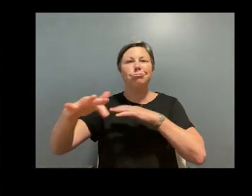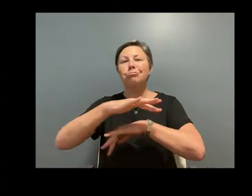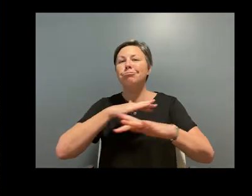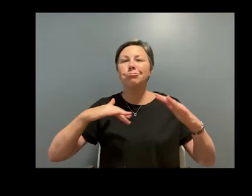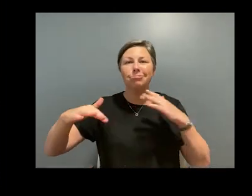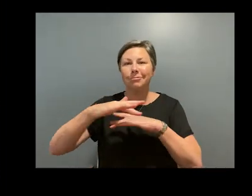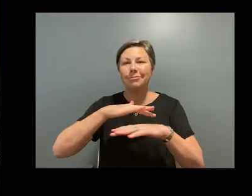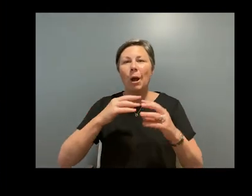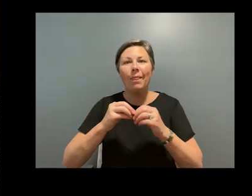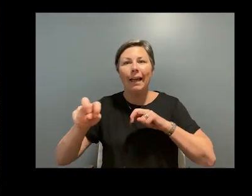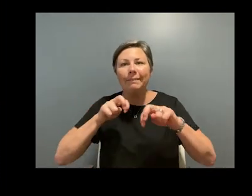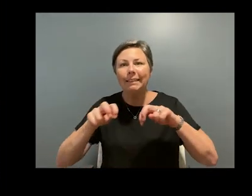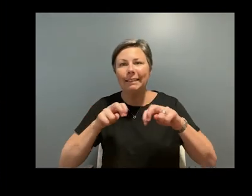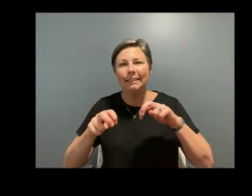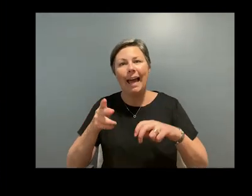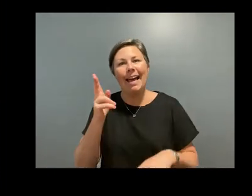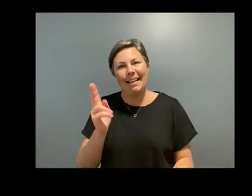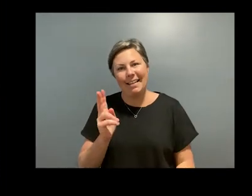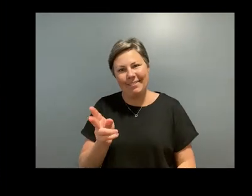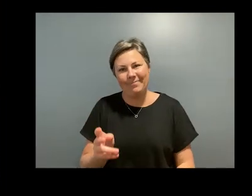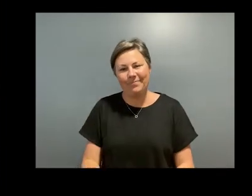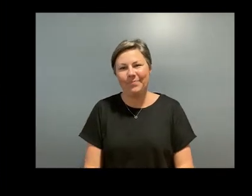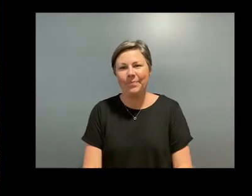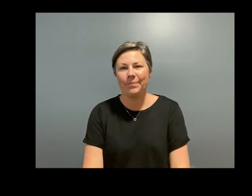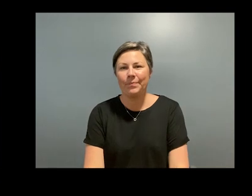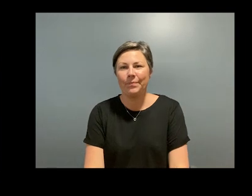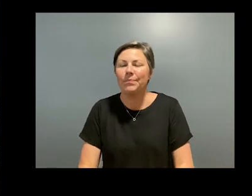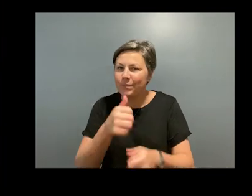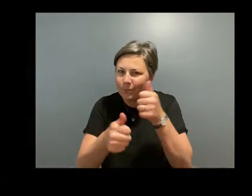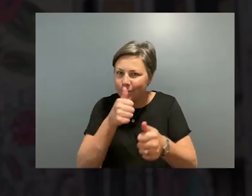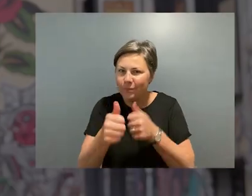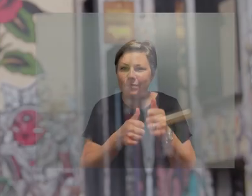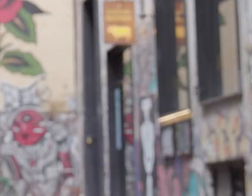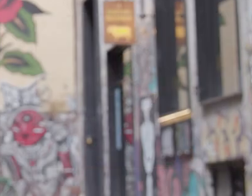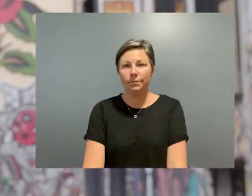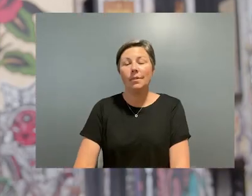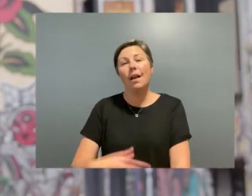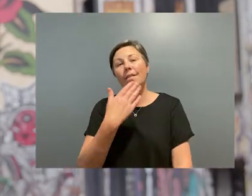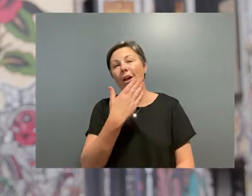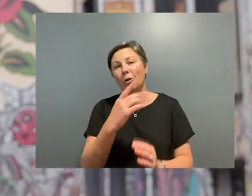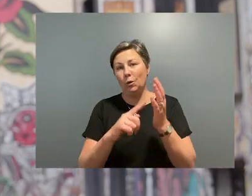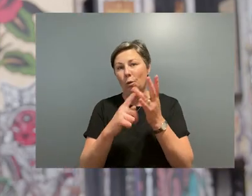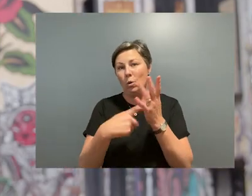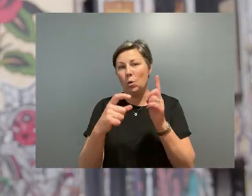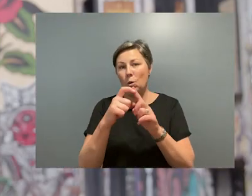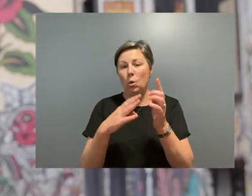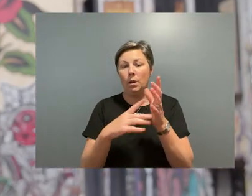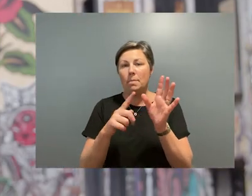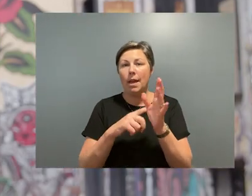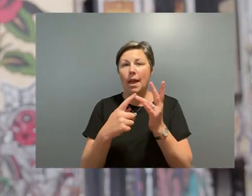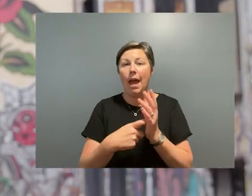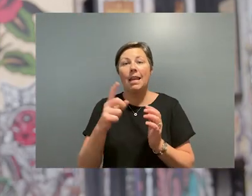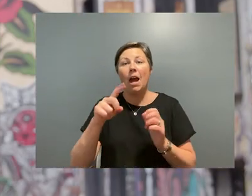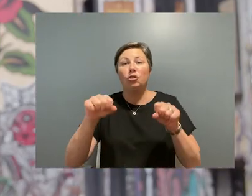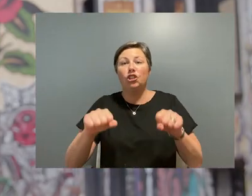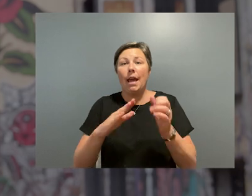that celebrate what is so special about Melbourne. Congratulations. Thank you, Lord Mayor. It is now time to hear from our